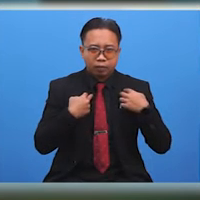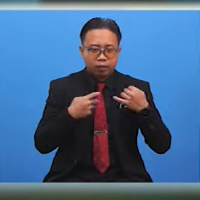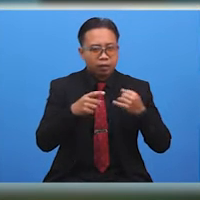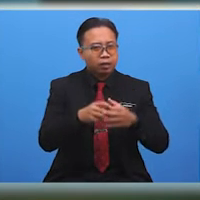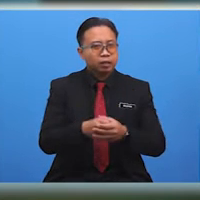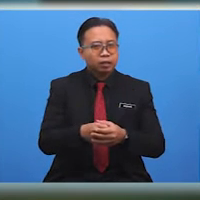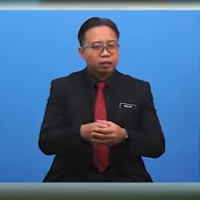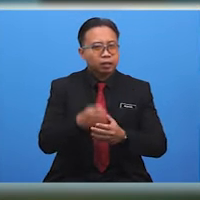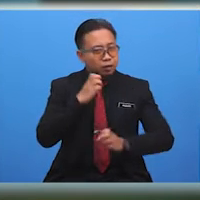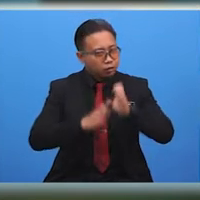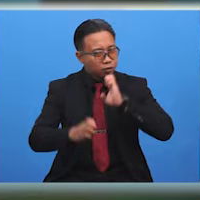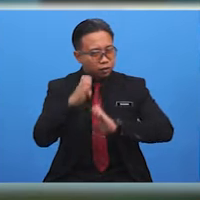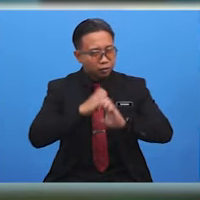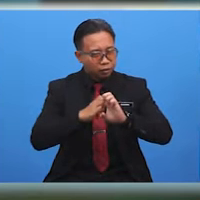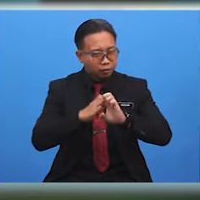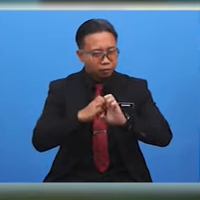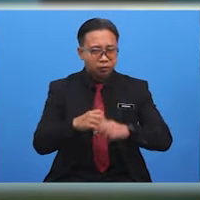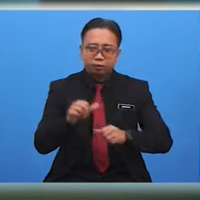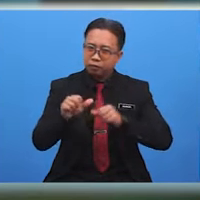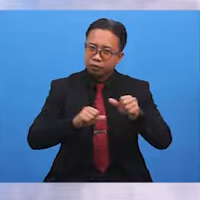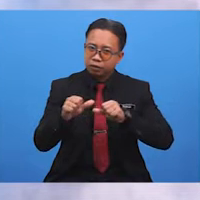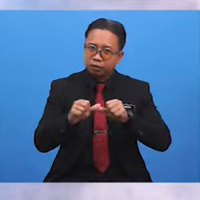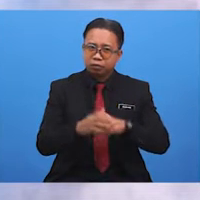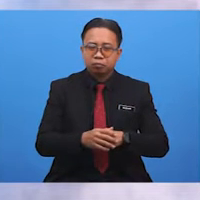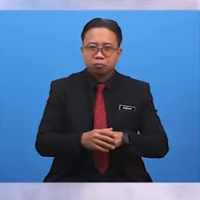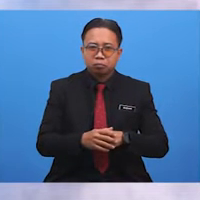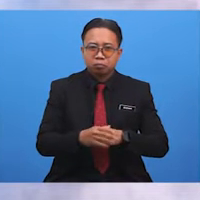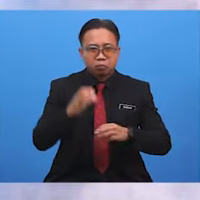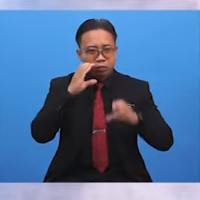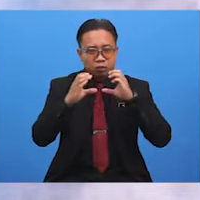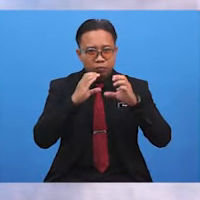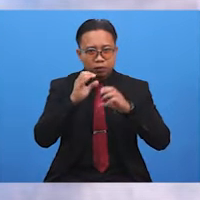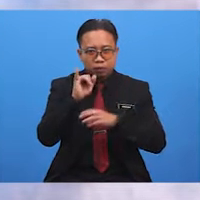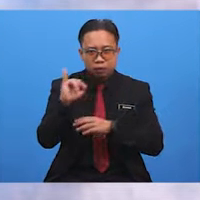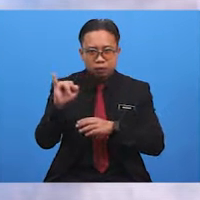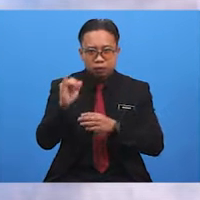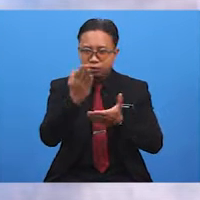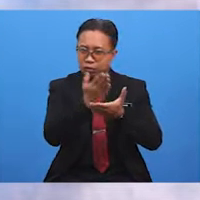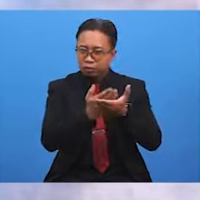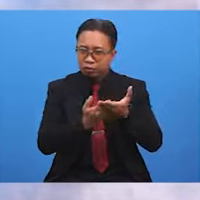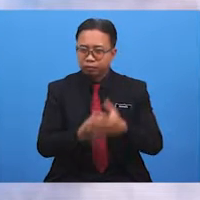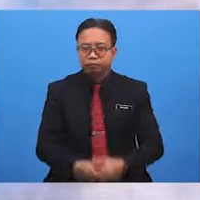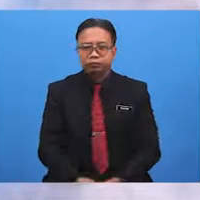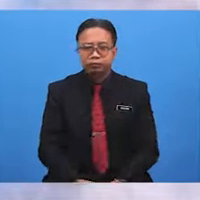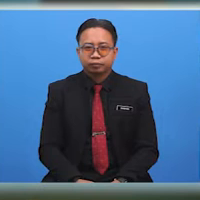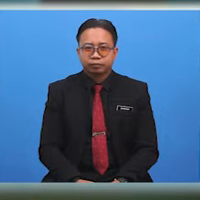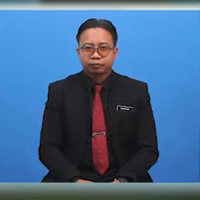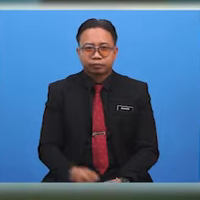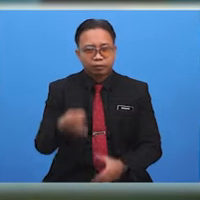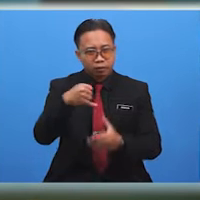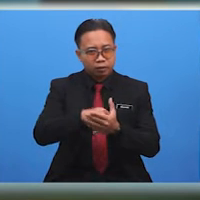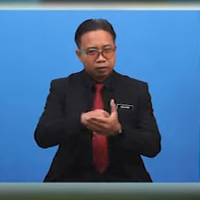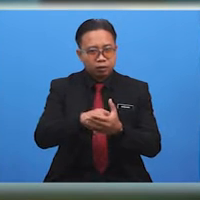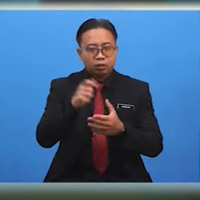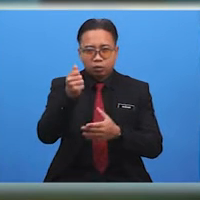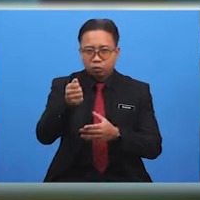to an exciting segment The Speaking Practice Segment In this